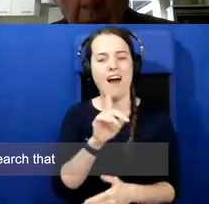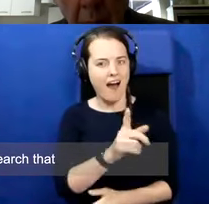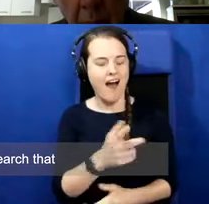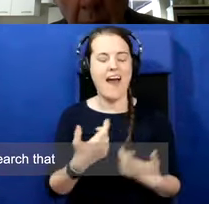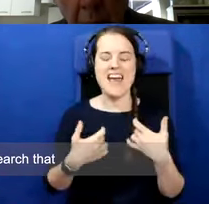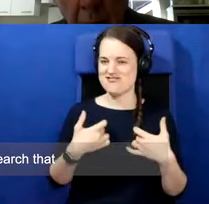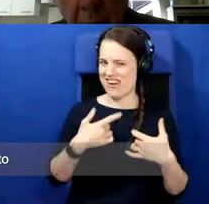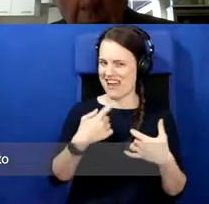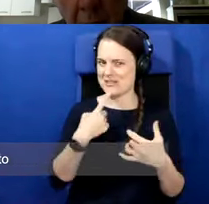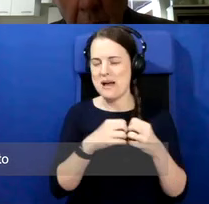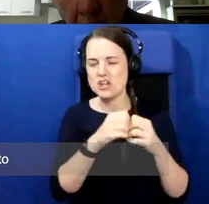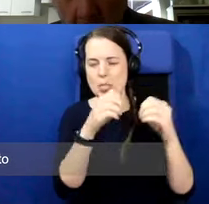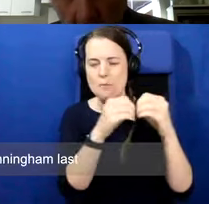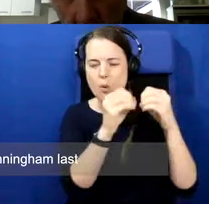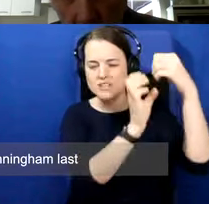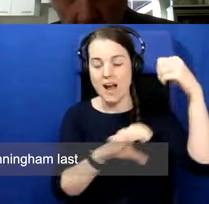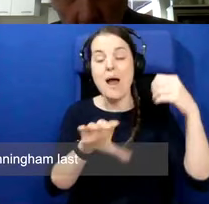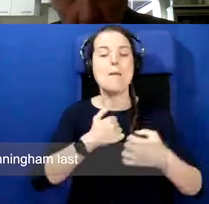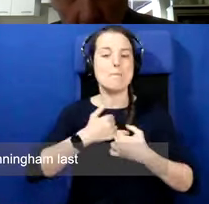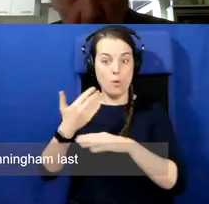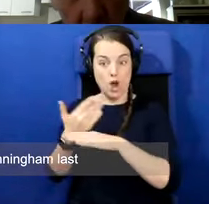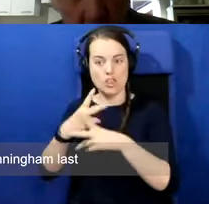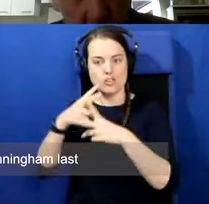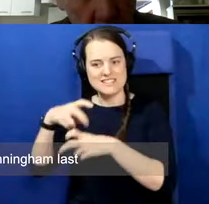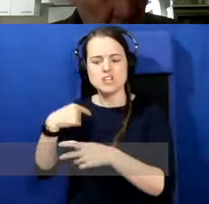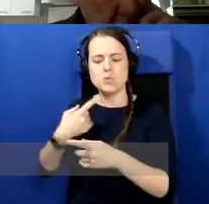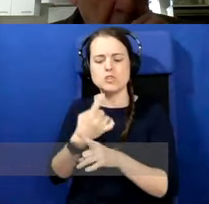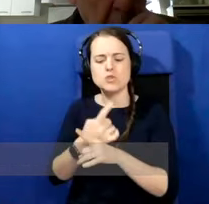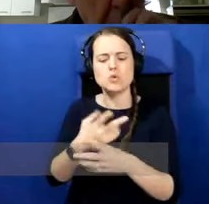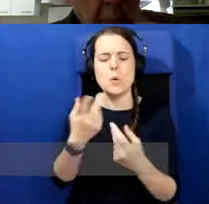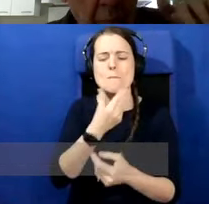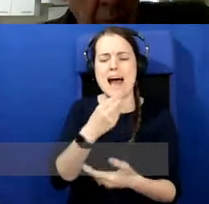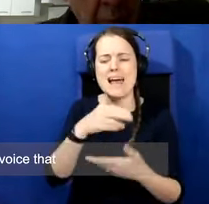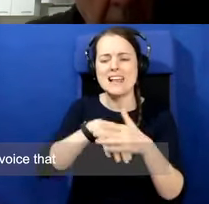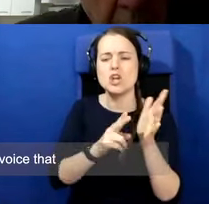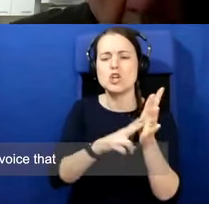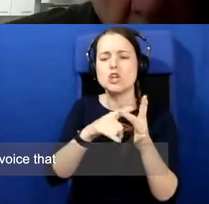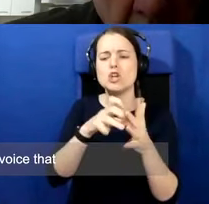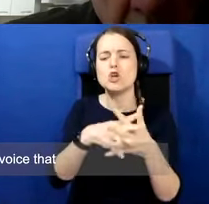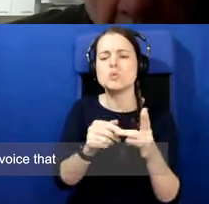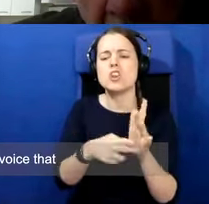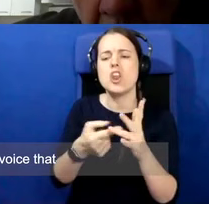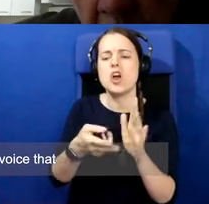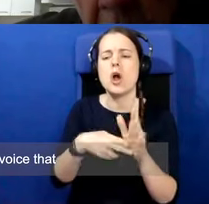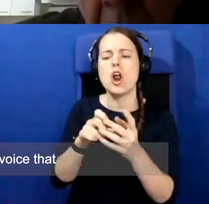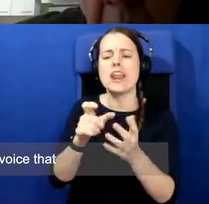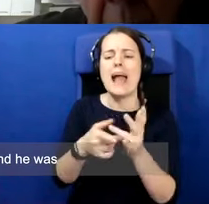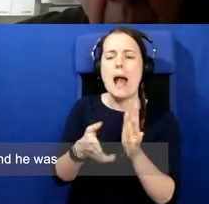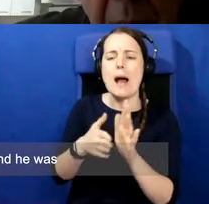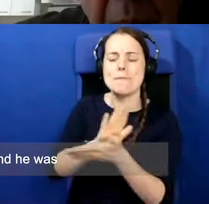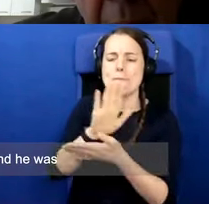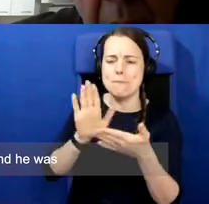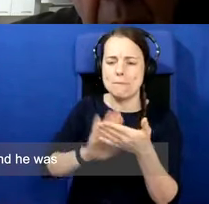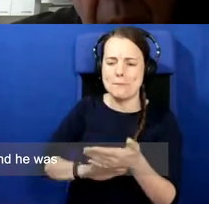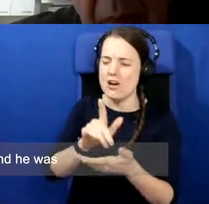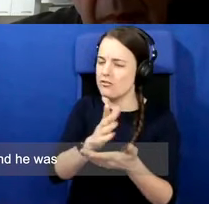research that I'm doing, we spoke to an orange man in Newton Cunningham last week, and it's sort of an expression and a voice that you don't really often